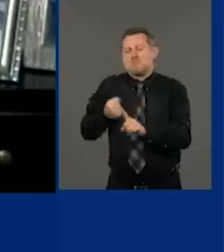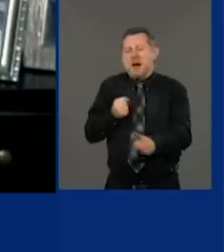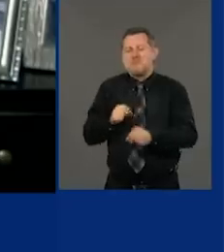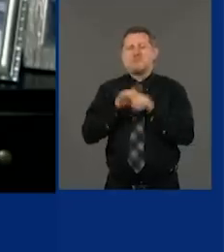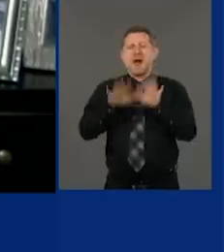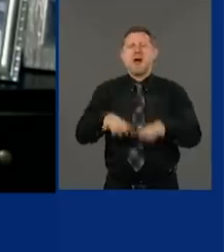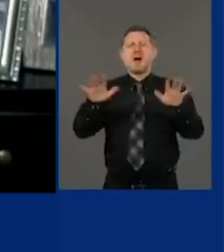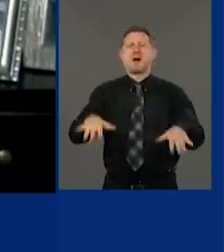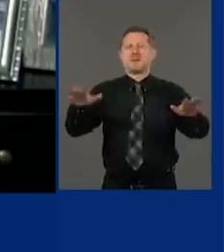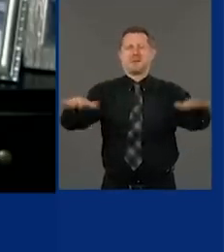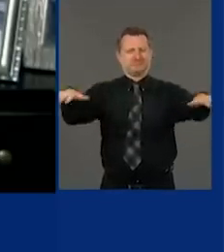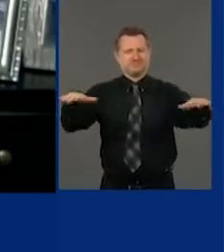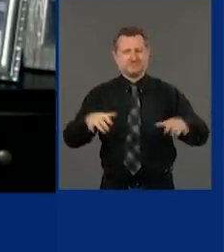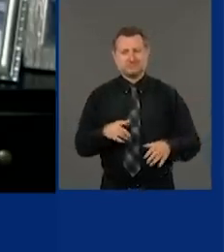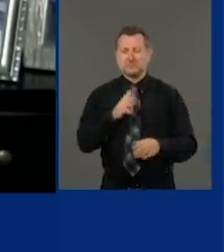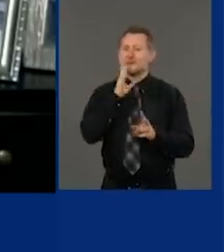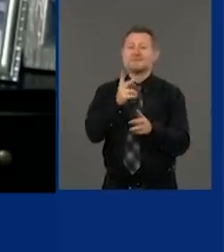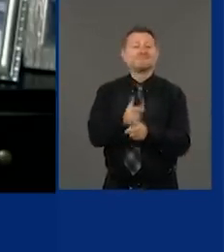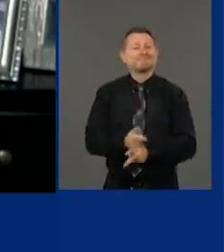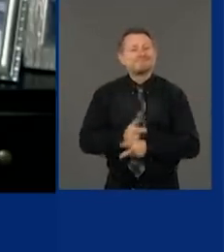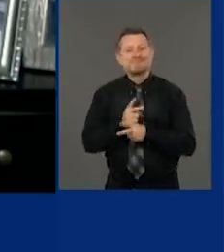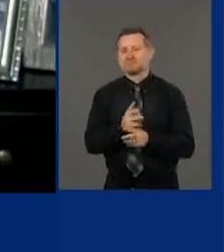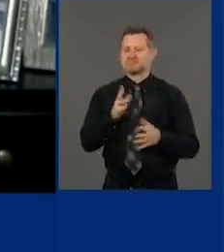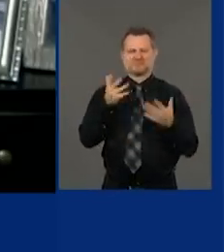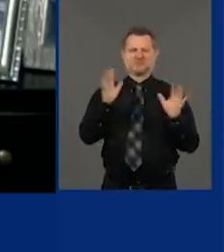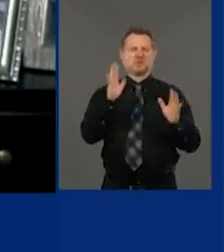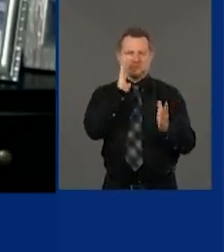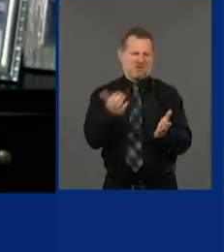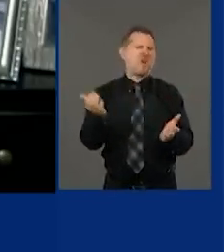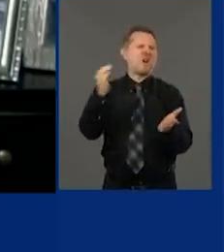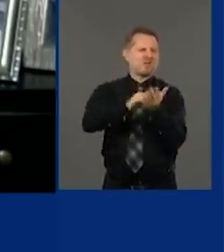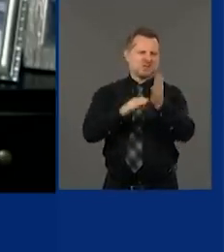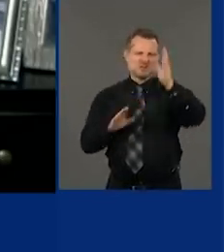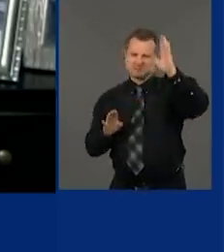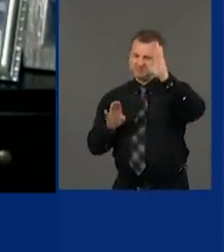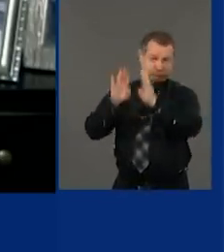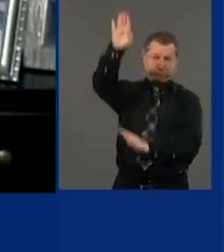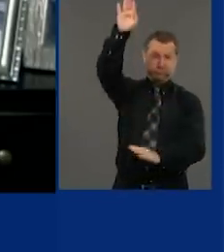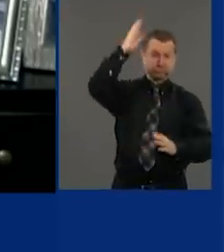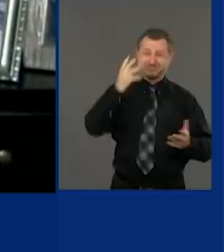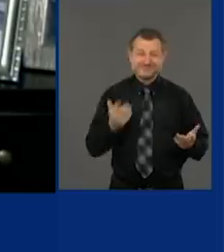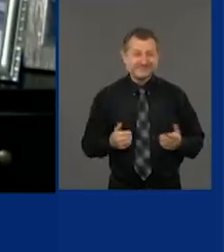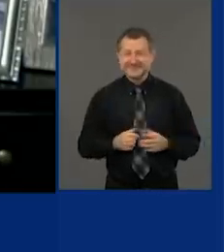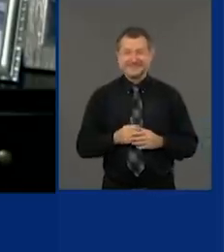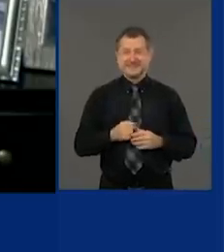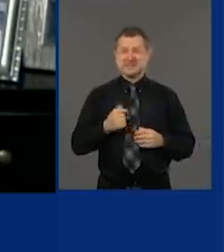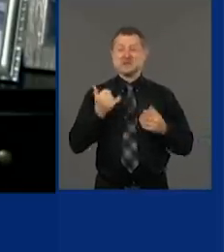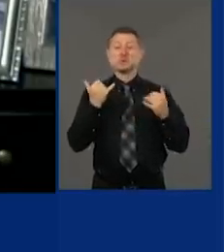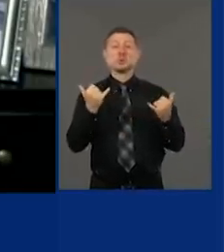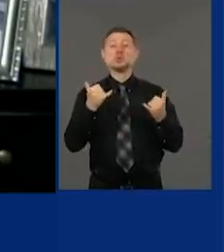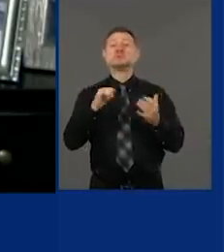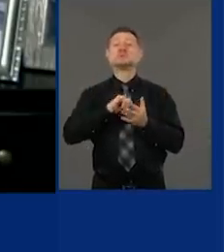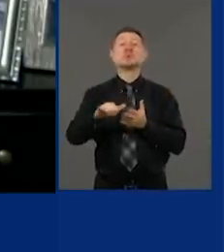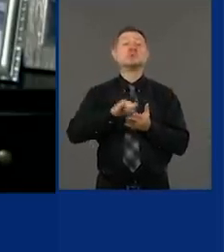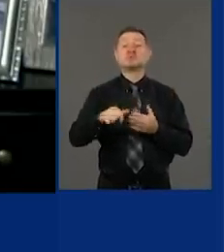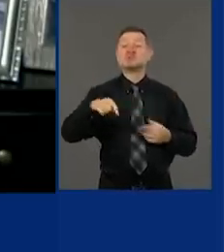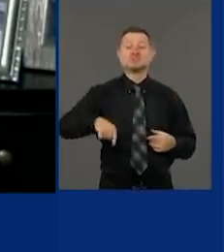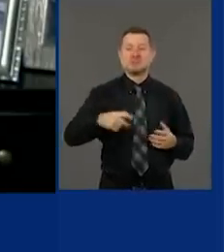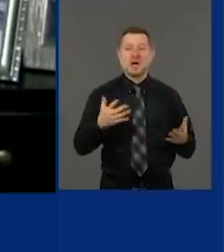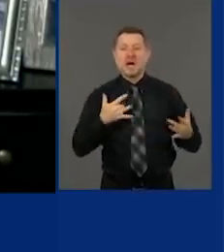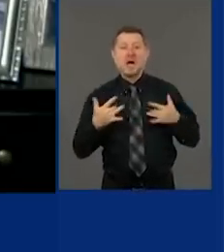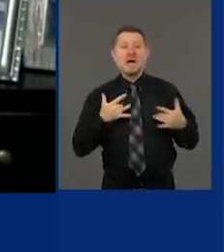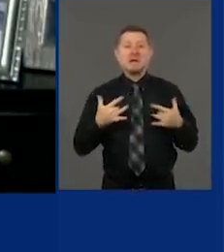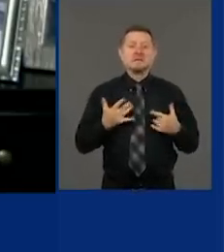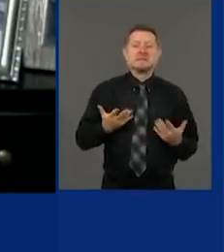not doing precautions, the virus was going to take off. Now, New York's problem is, we have the